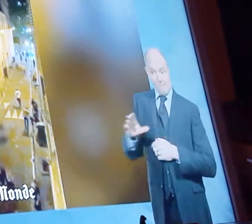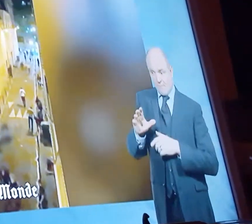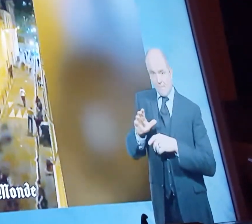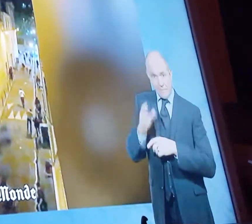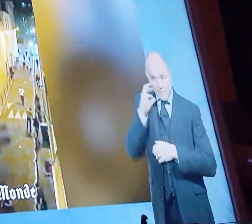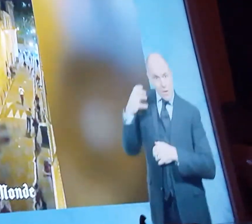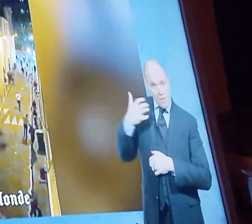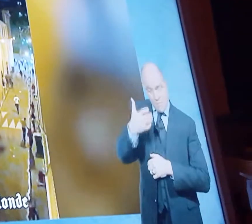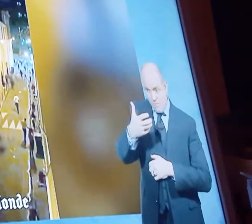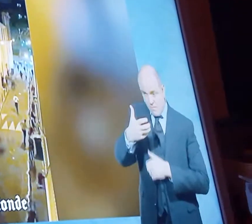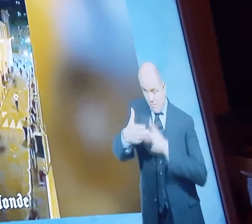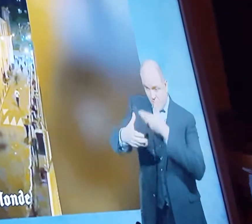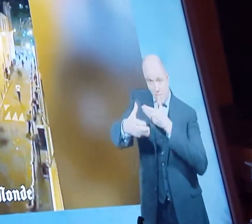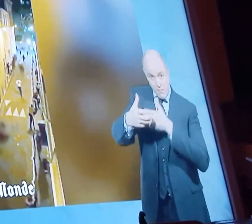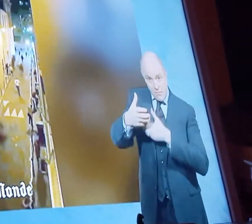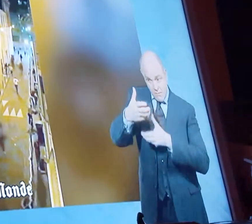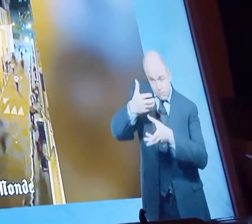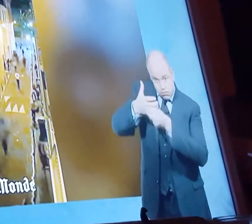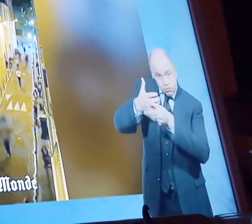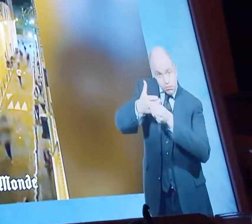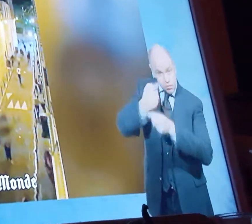his pictures, shocked the world.